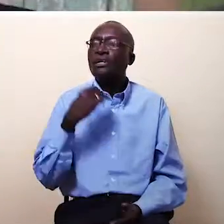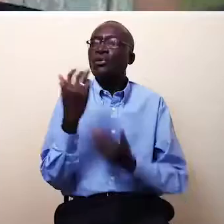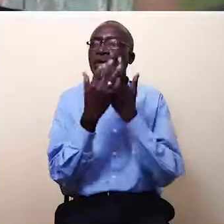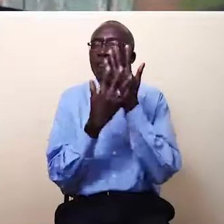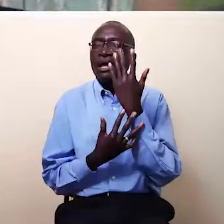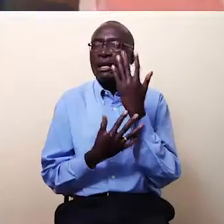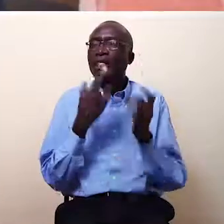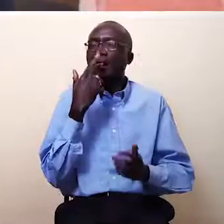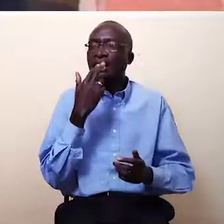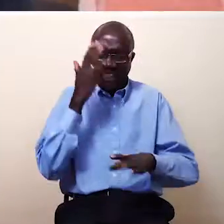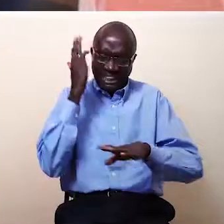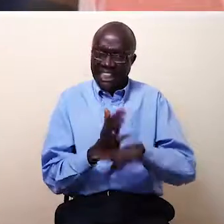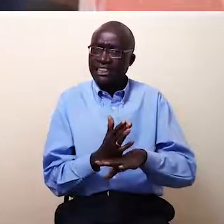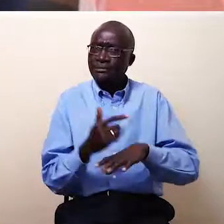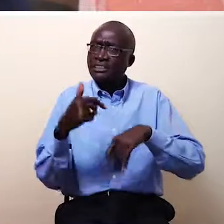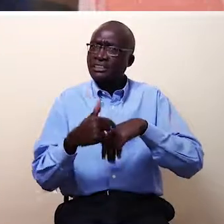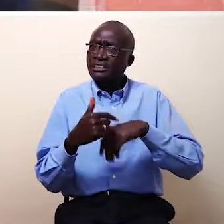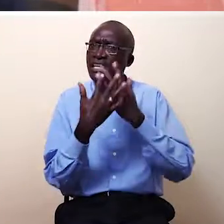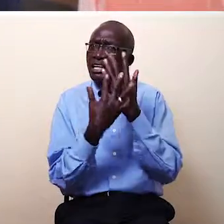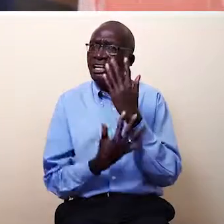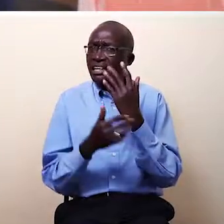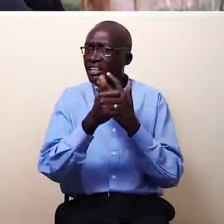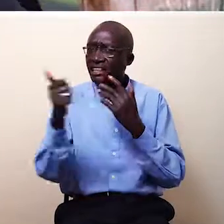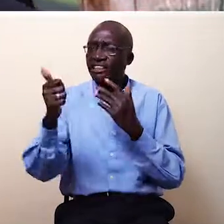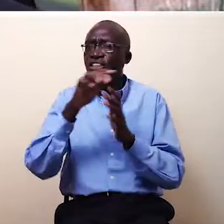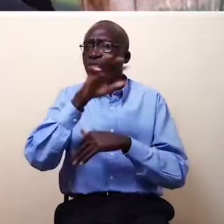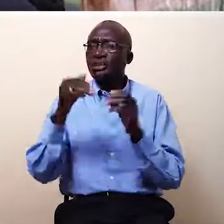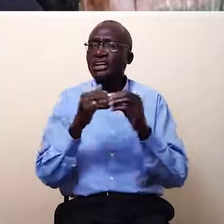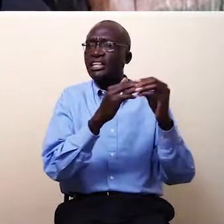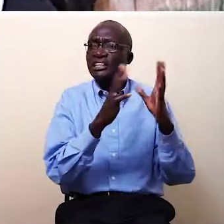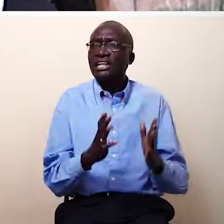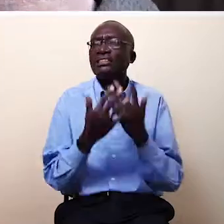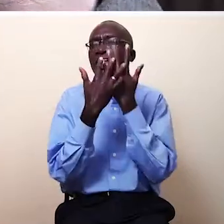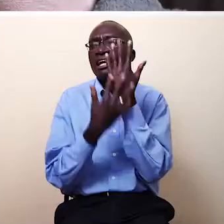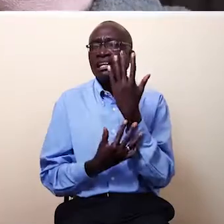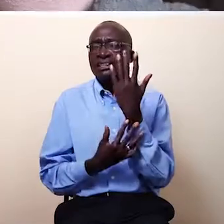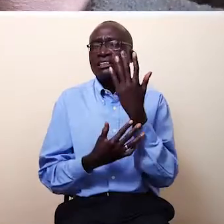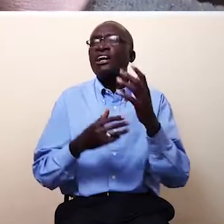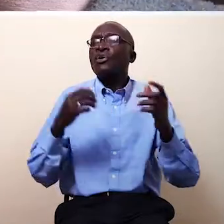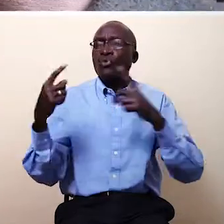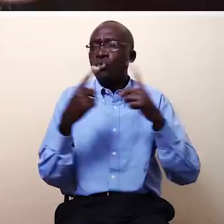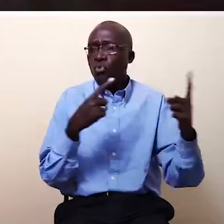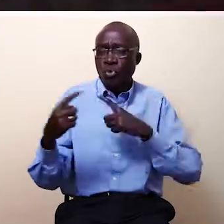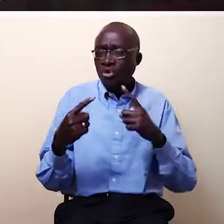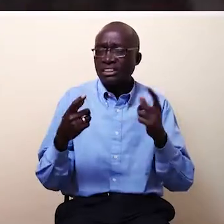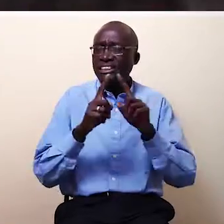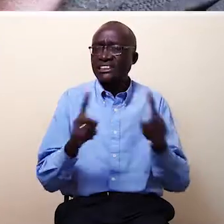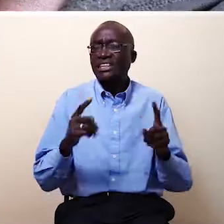Our blood is red. It's red. All our leaders are red. We have of people.